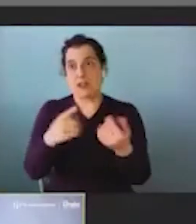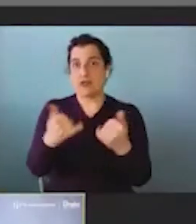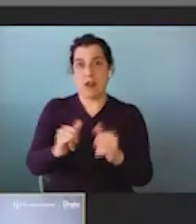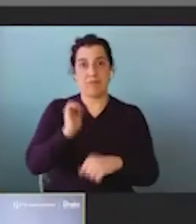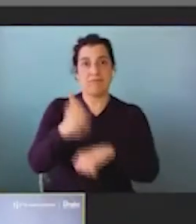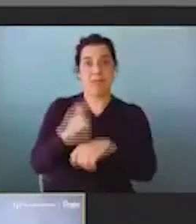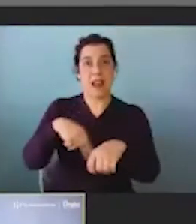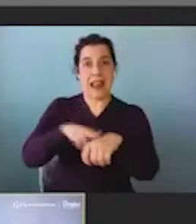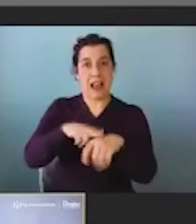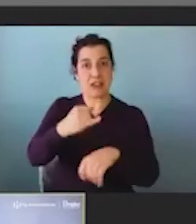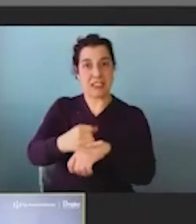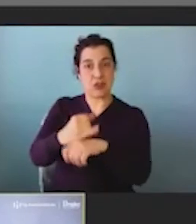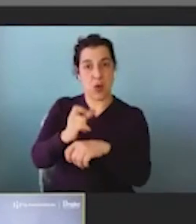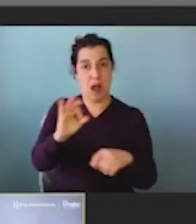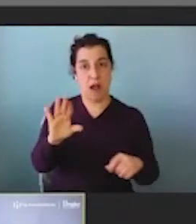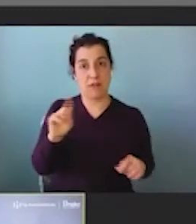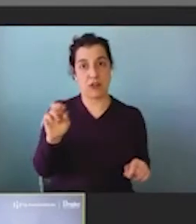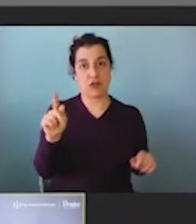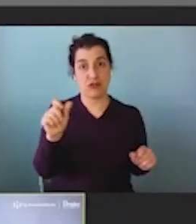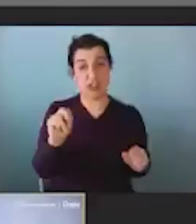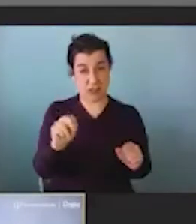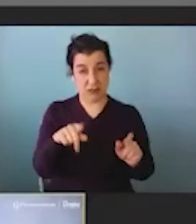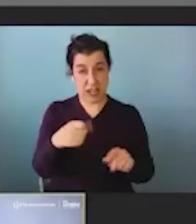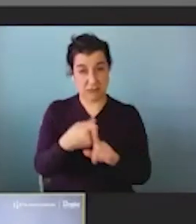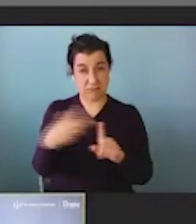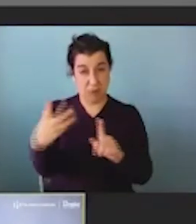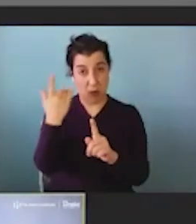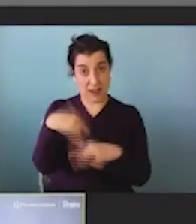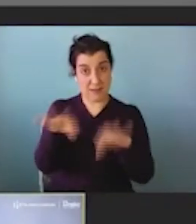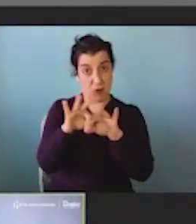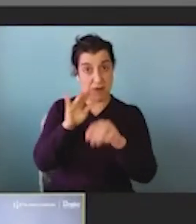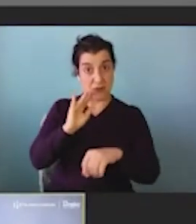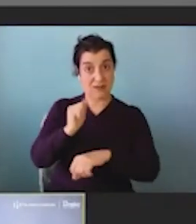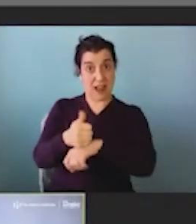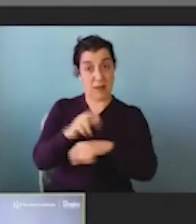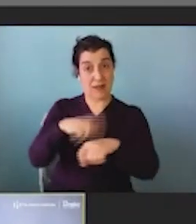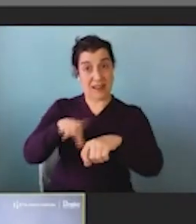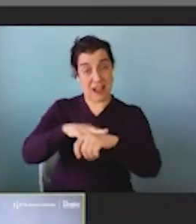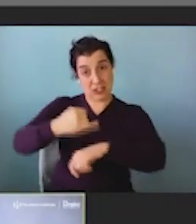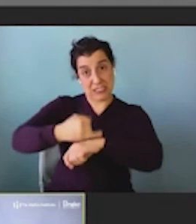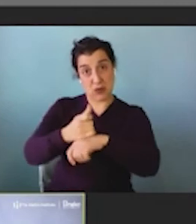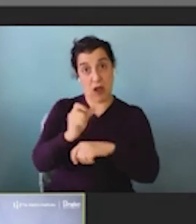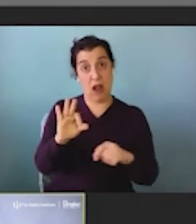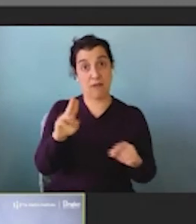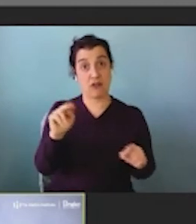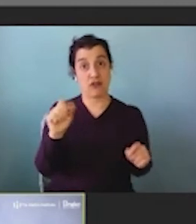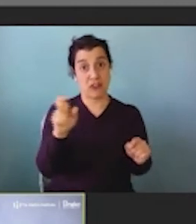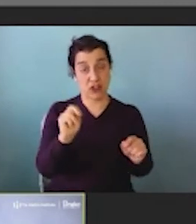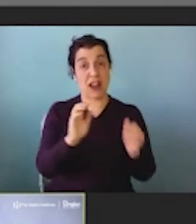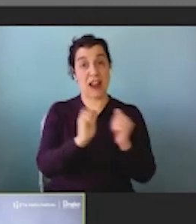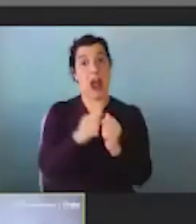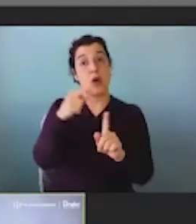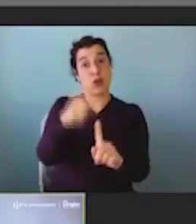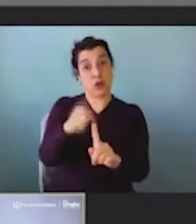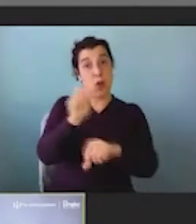So, I mean, can you elaborate, you know, on why it's important to create the National Institute of Nutrition and how you specifically are working with government leaders to push that effort